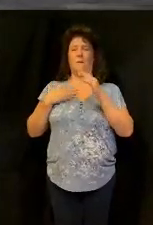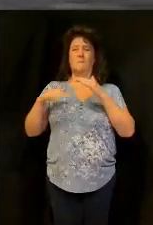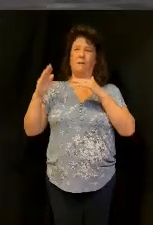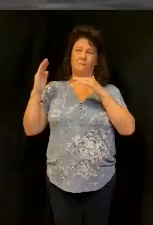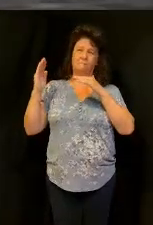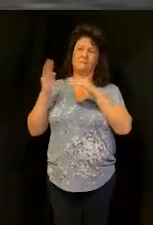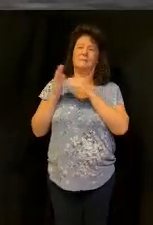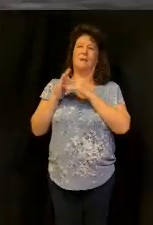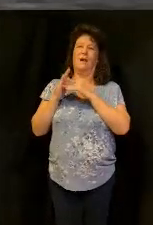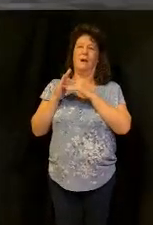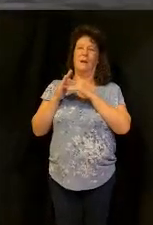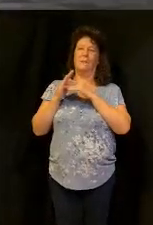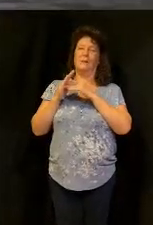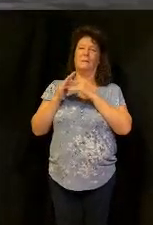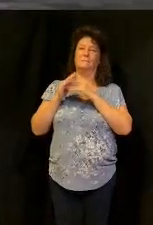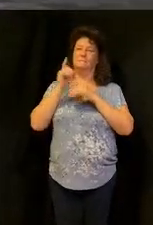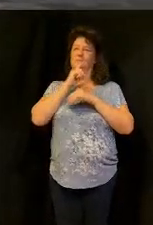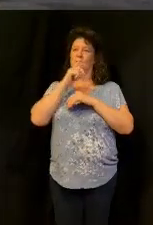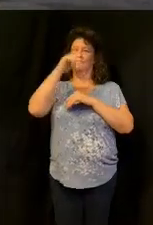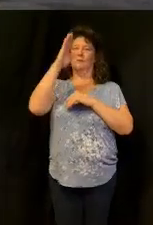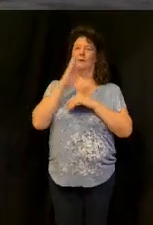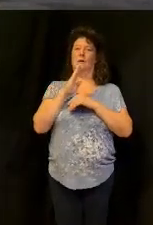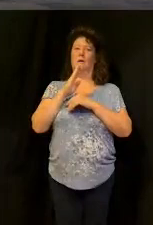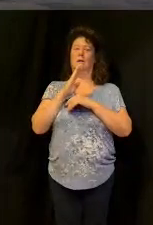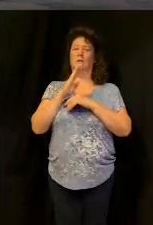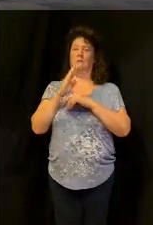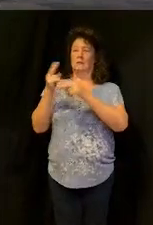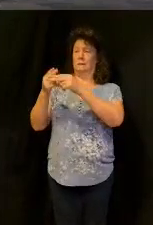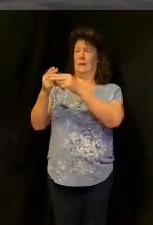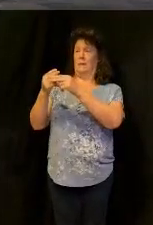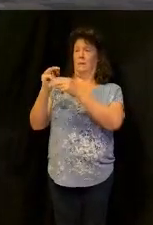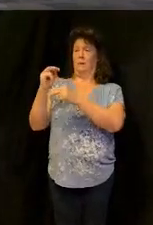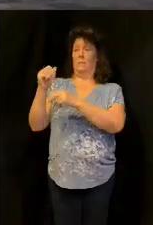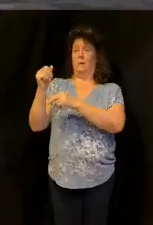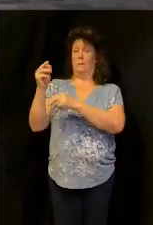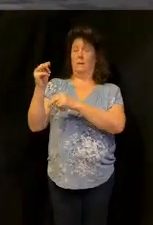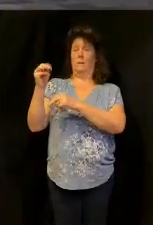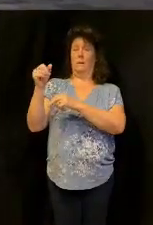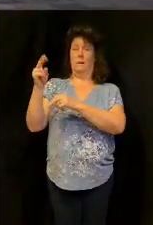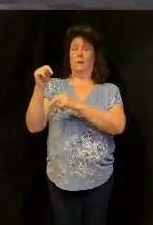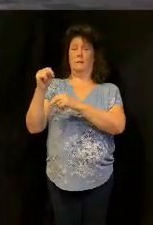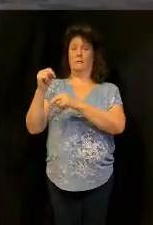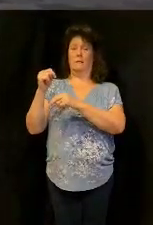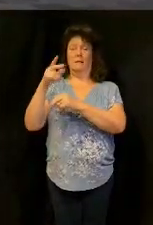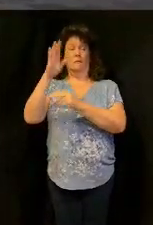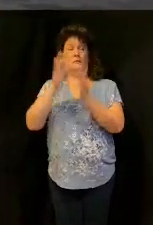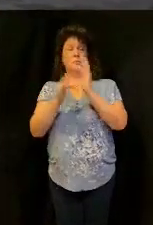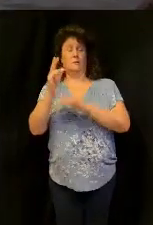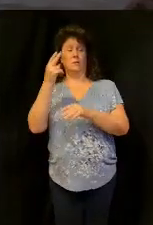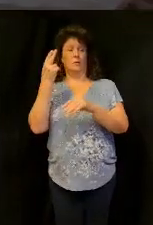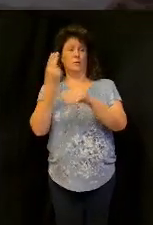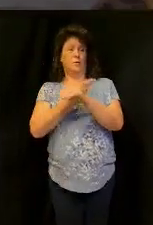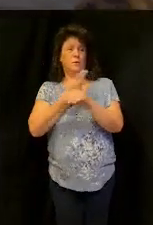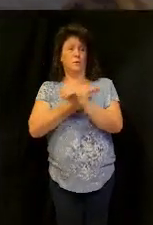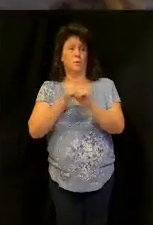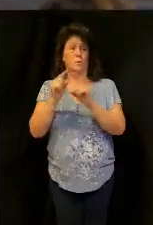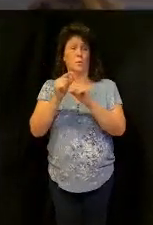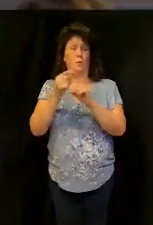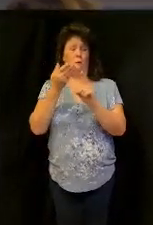Babylonian empire was mammon and Jesus uses the word mammon